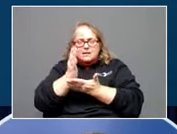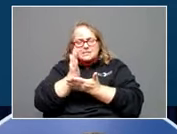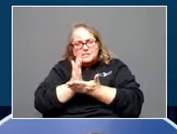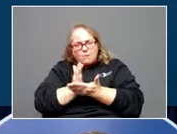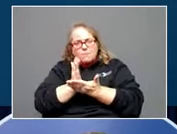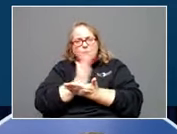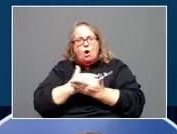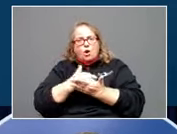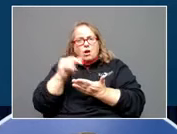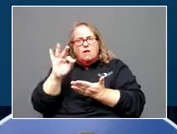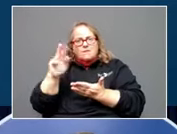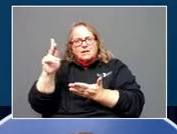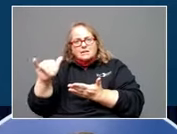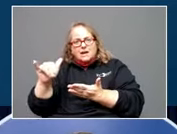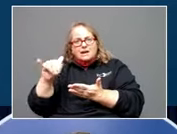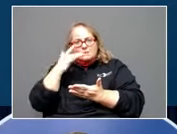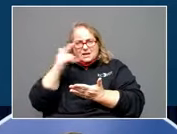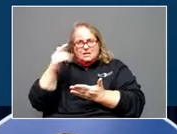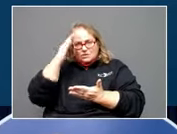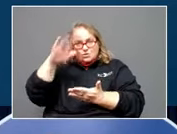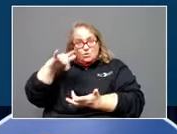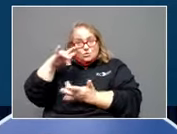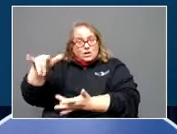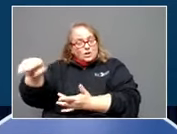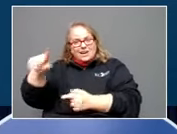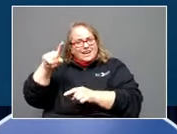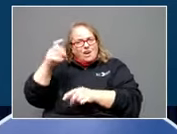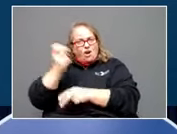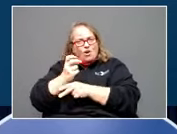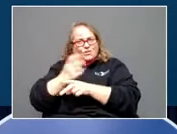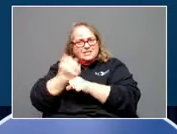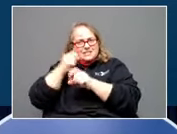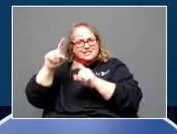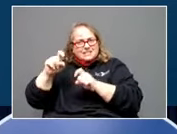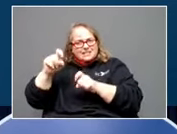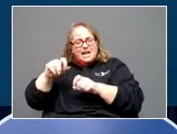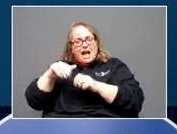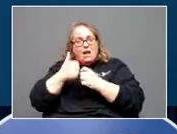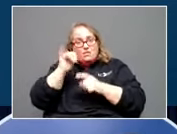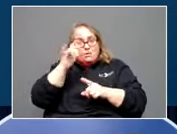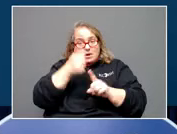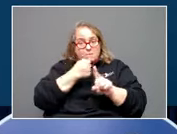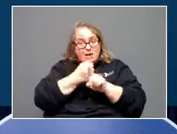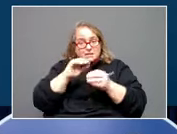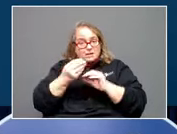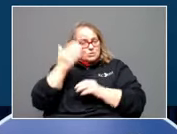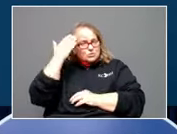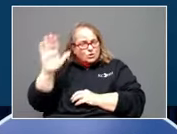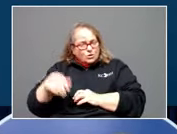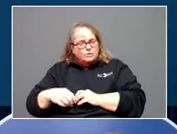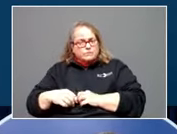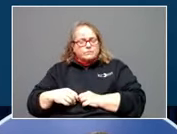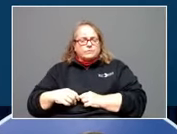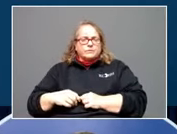how much that has or has not impacted the numbers in the coming weeks. I think we will see that. But what we